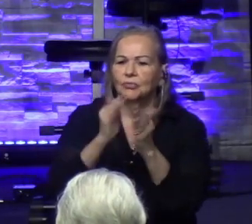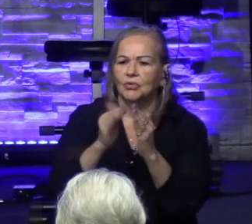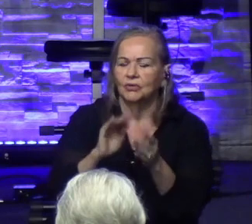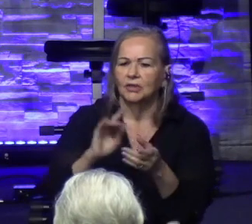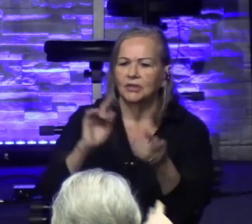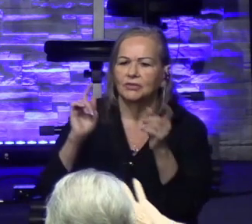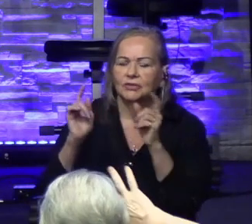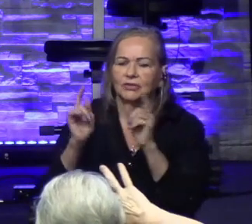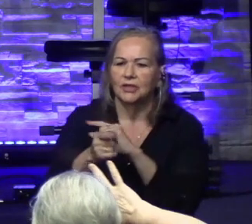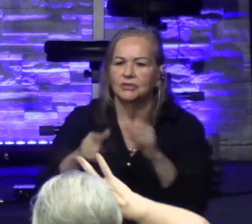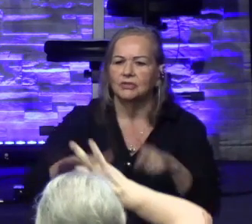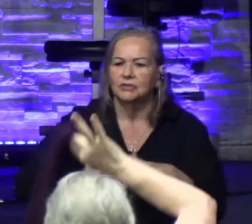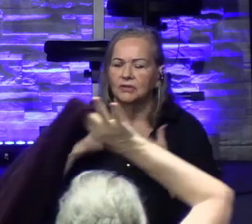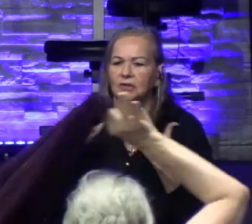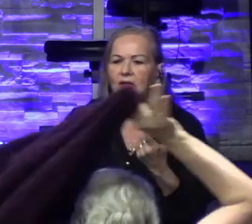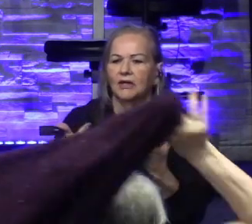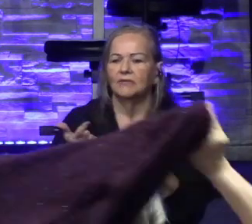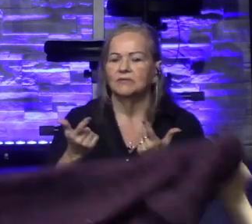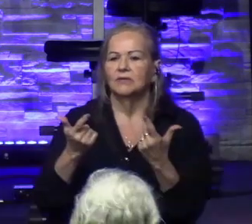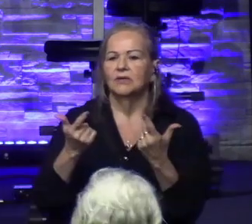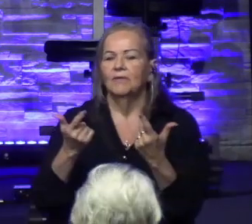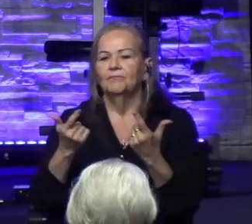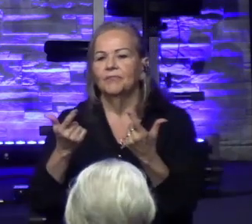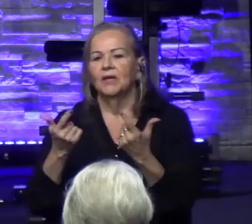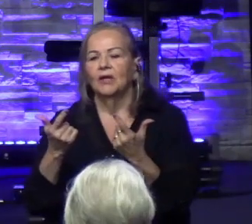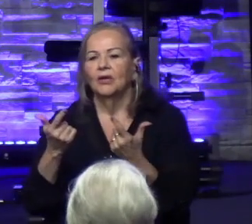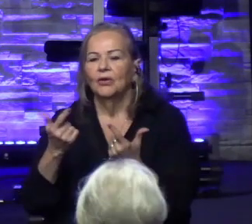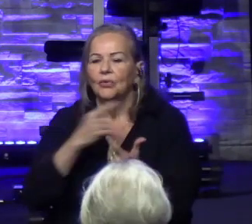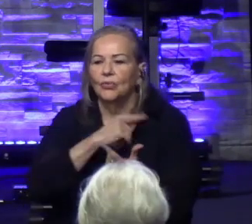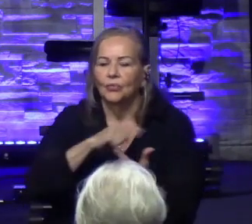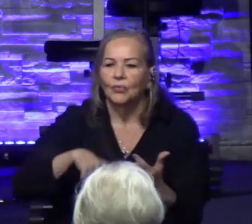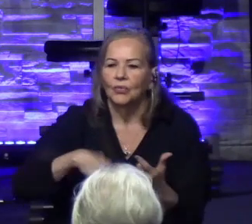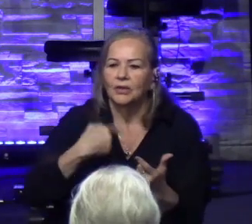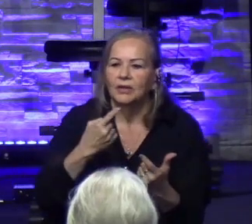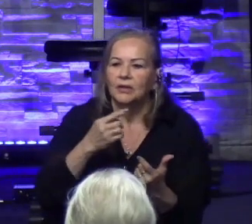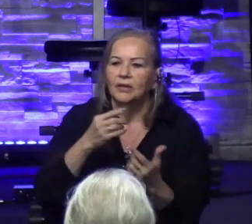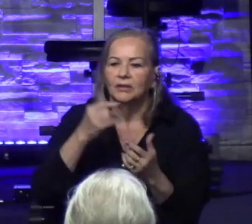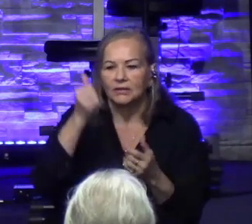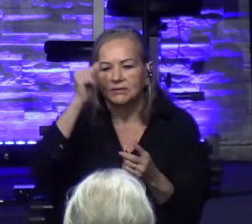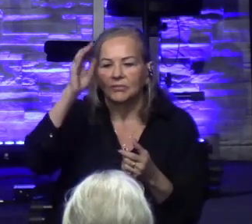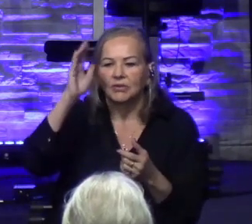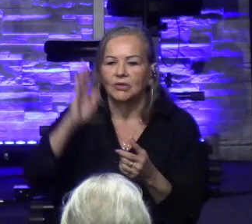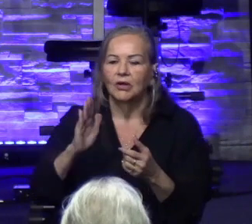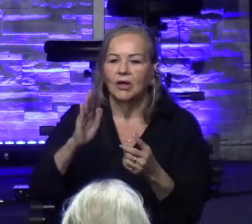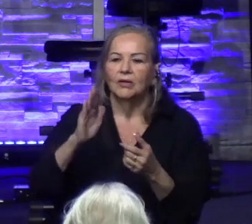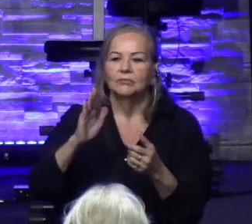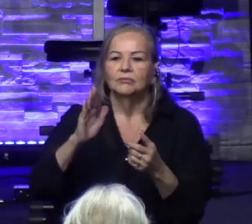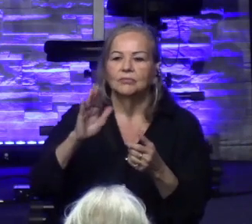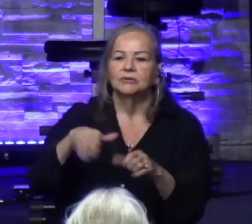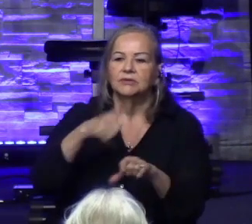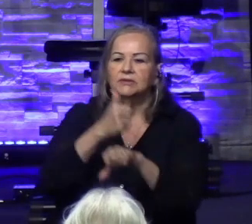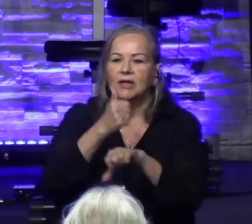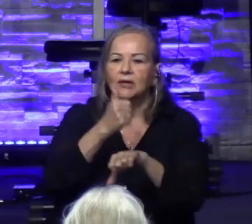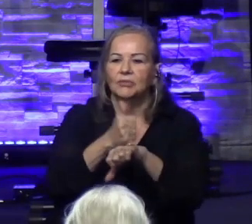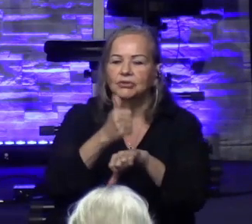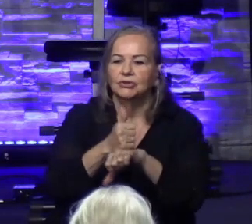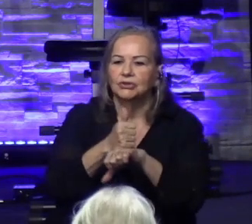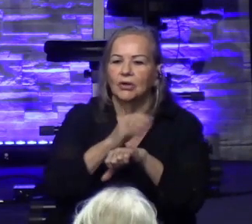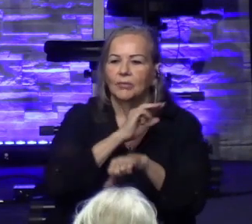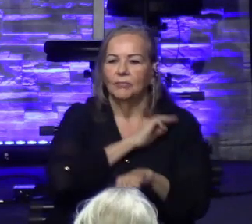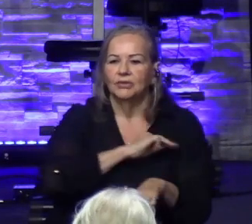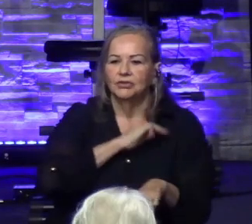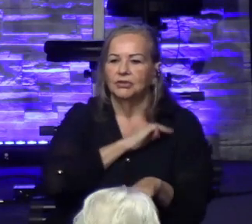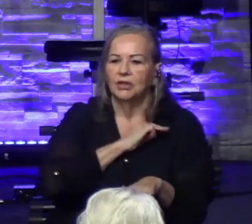of people around him. The Assemblies of God was founded on strong missions. We have an emphasis on going out and supporting